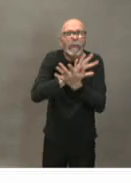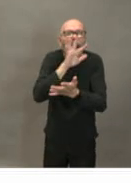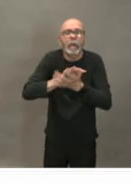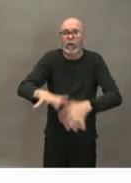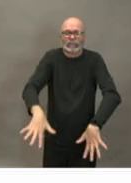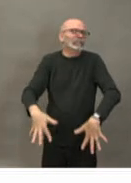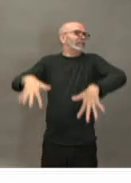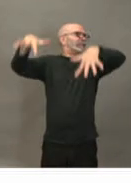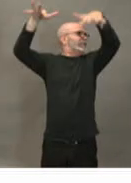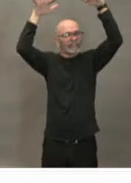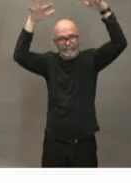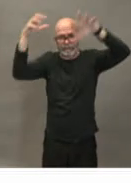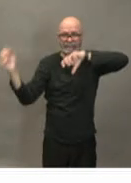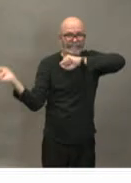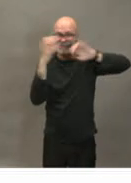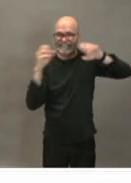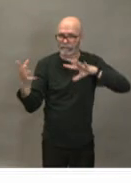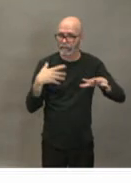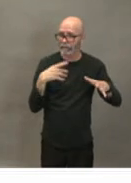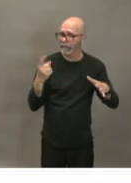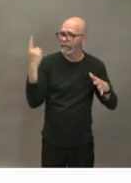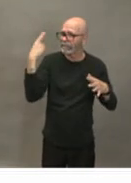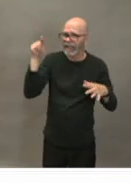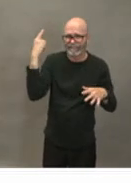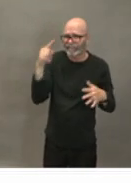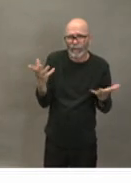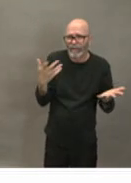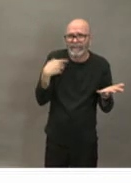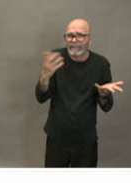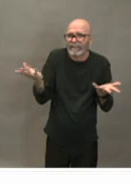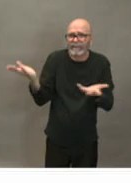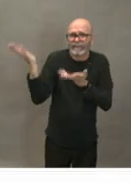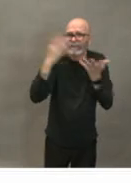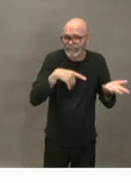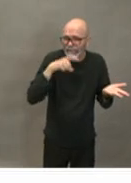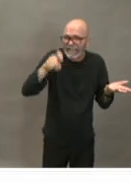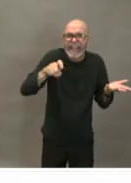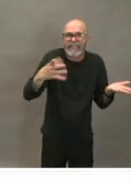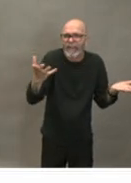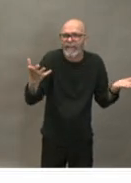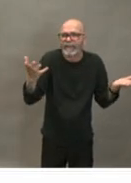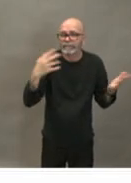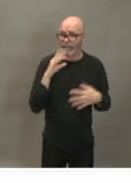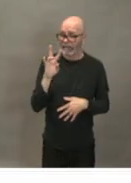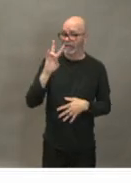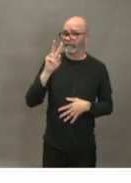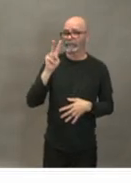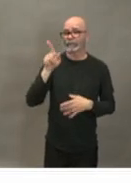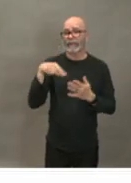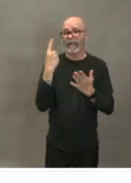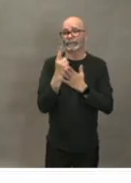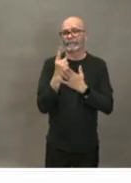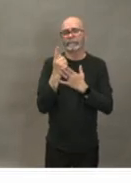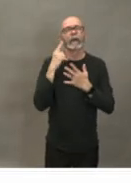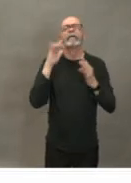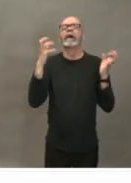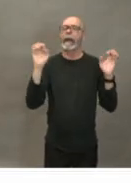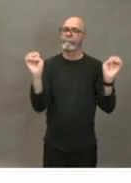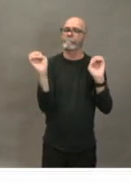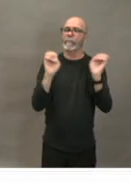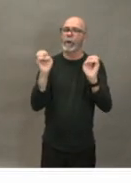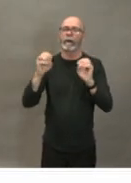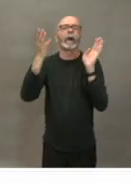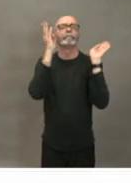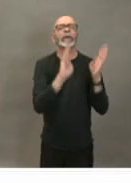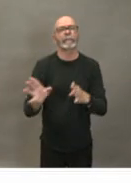people really need to be doing this kind of stuff well the 72 hours that's a standard emergency management uh kind of preparedness measure that we should all be